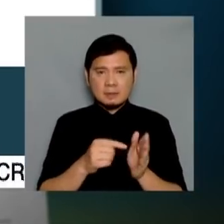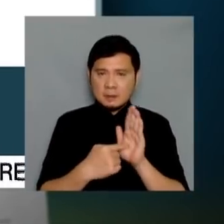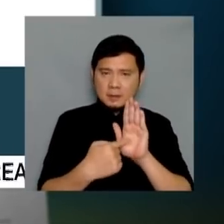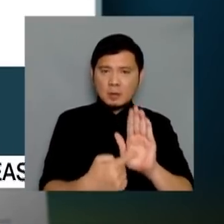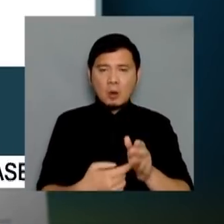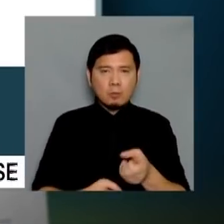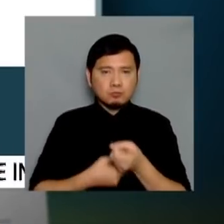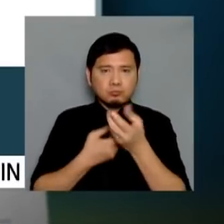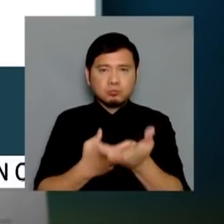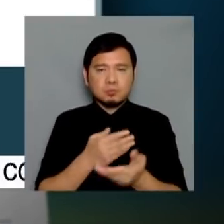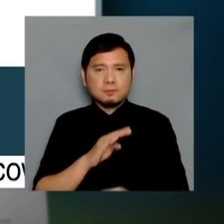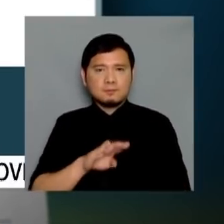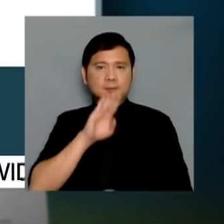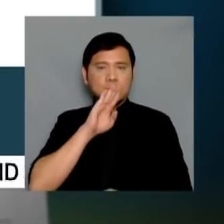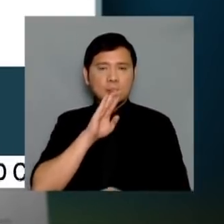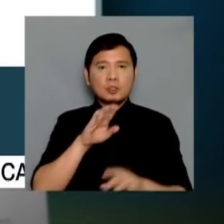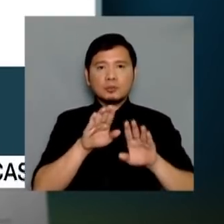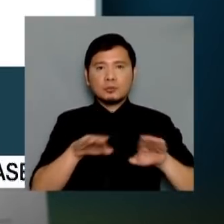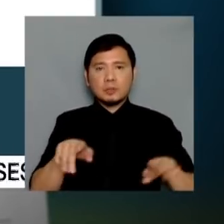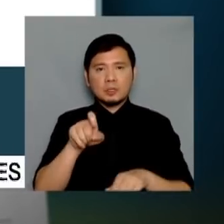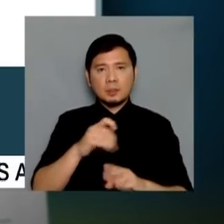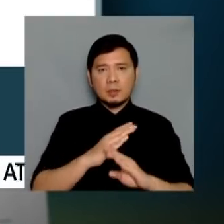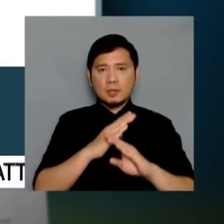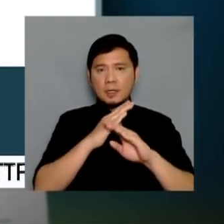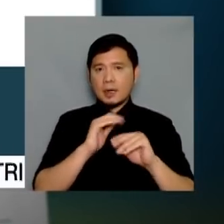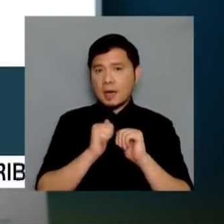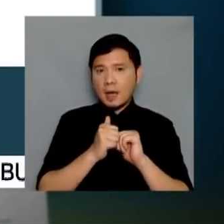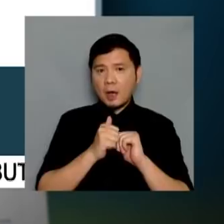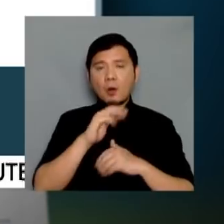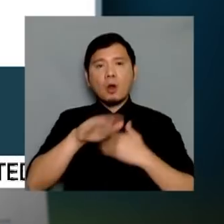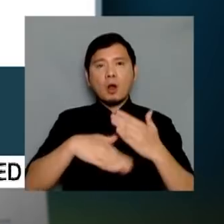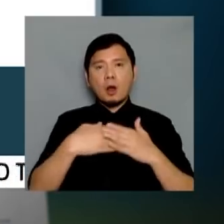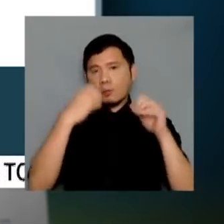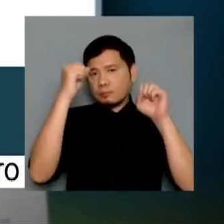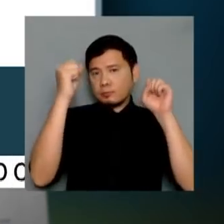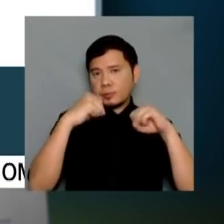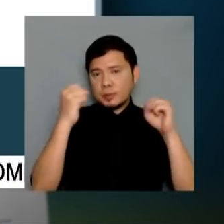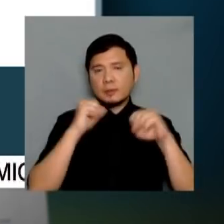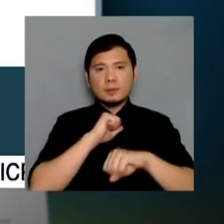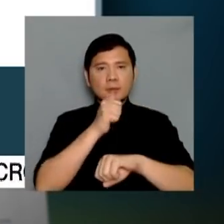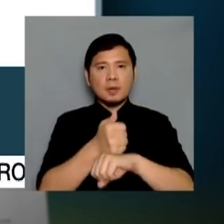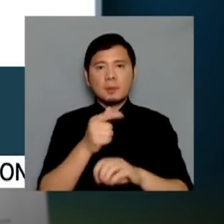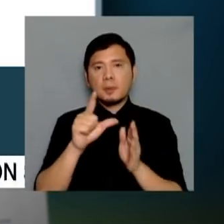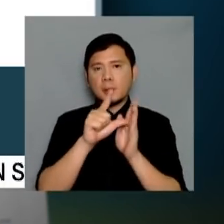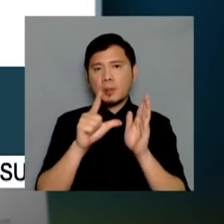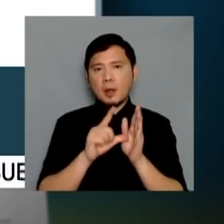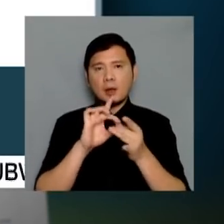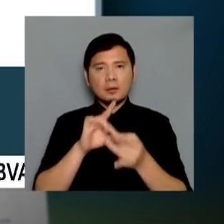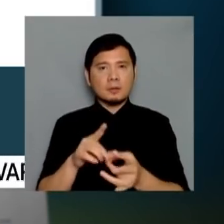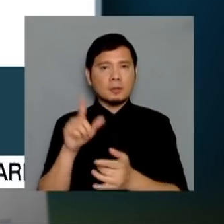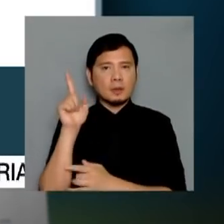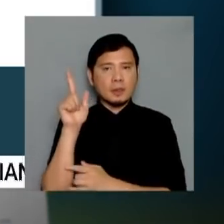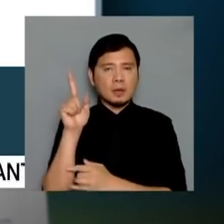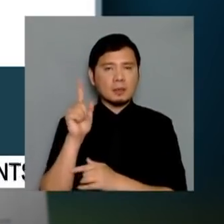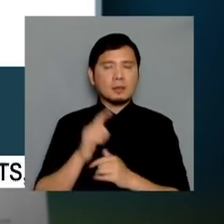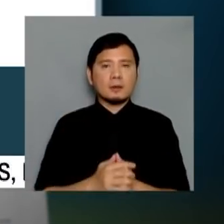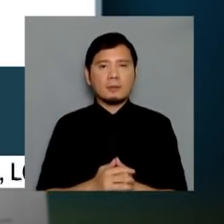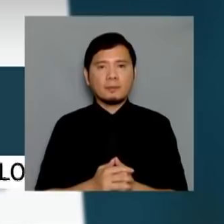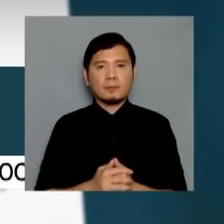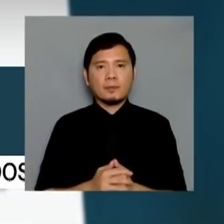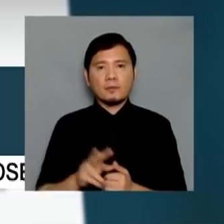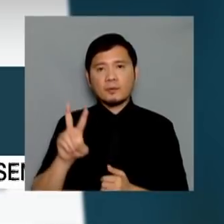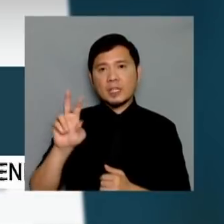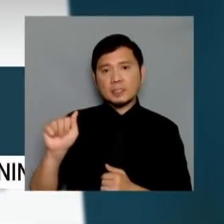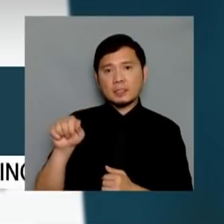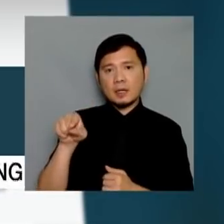children cannot be protected until nationwide action is done to prevent gun violence. Philham Congressman from Virginia, Bobby Scott,